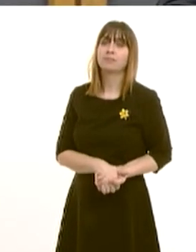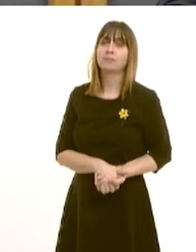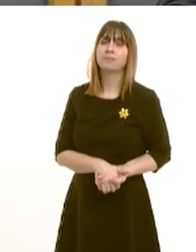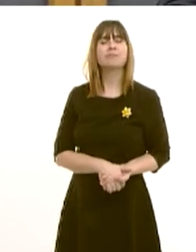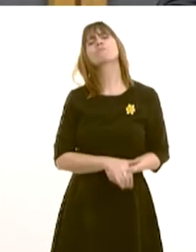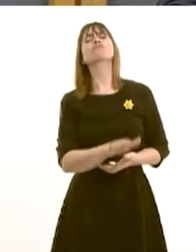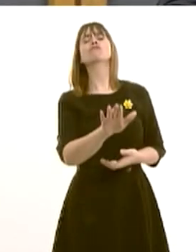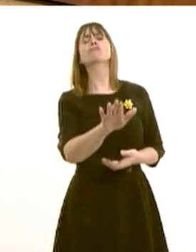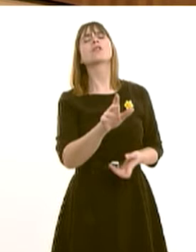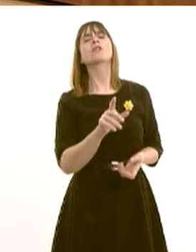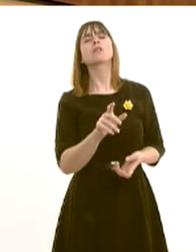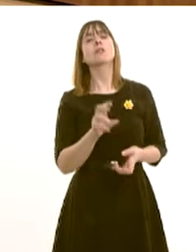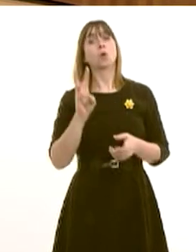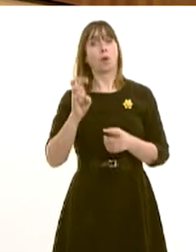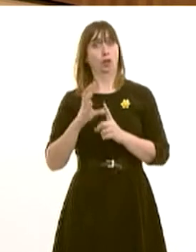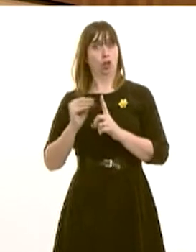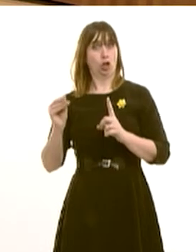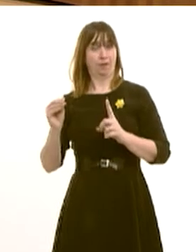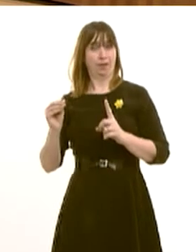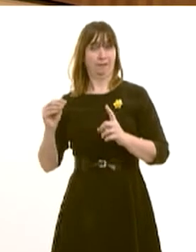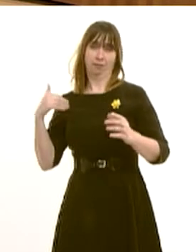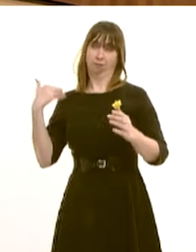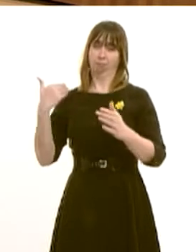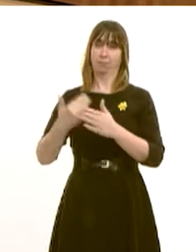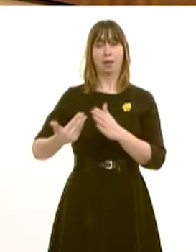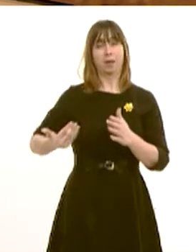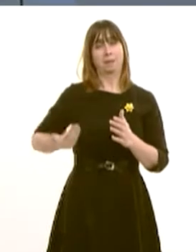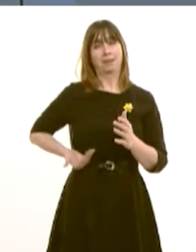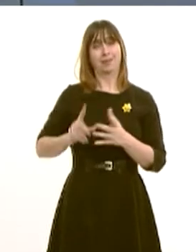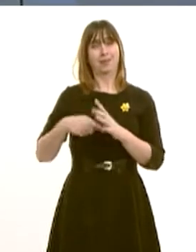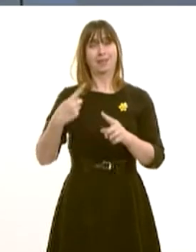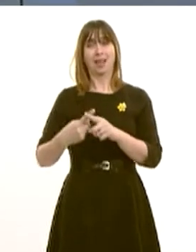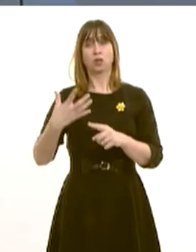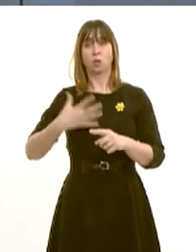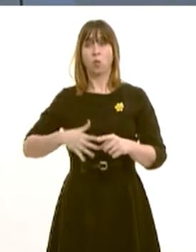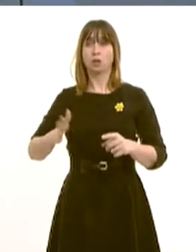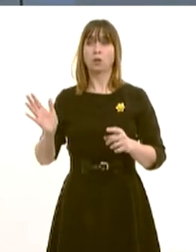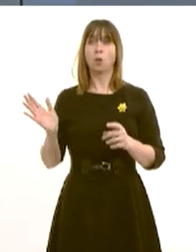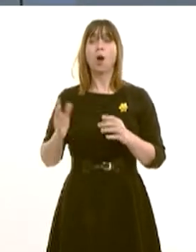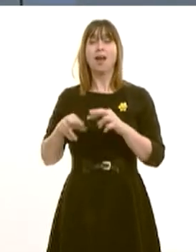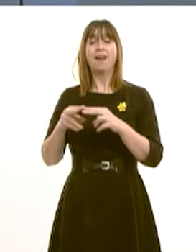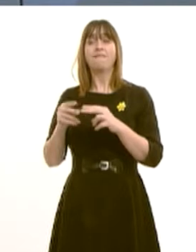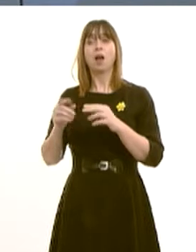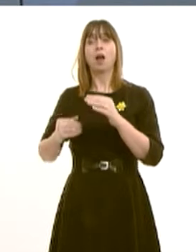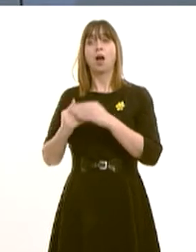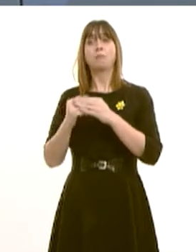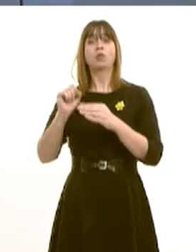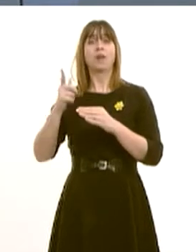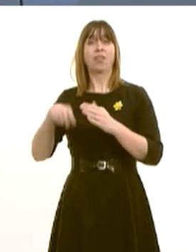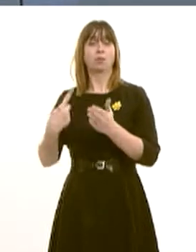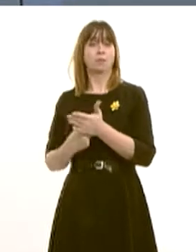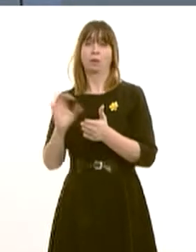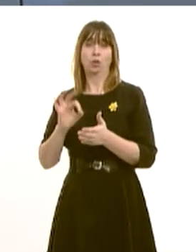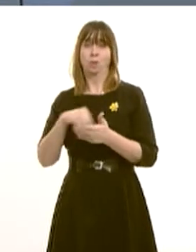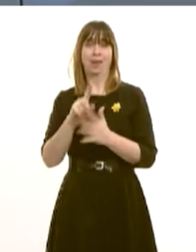First Minister, obviously the Welsh Conservative had a long-standing policy on business rates to exclude all businesses with rateable value up to £12,000 and taper